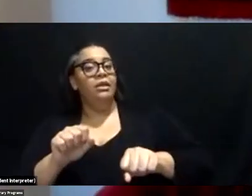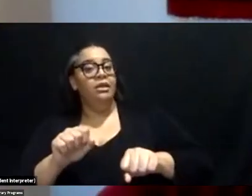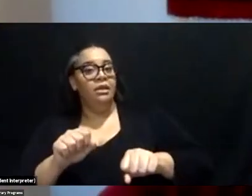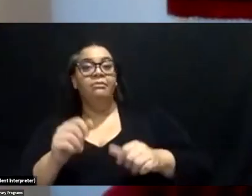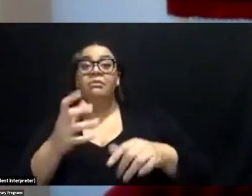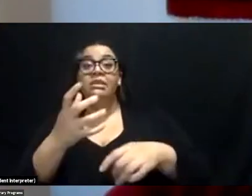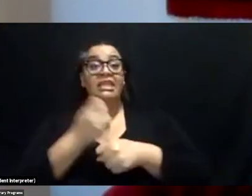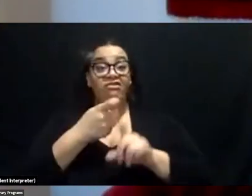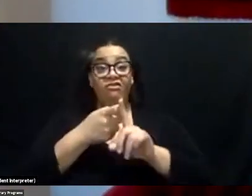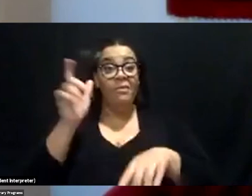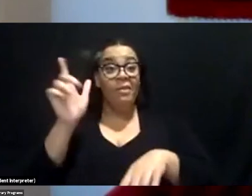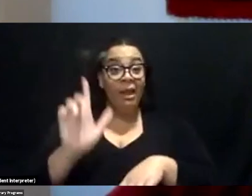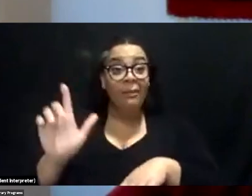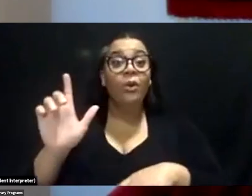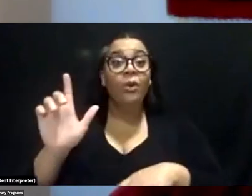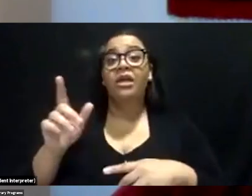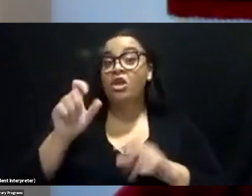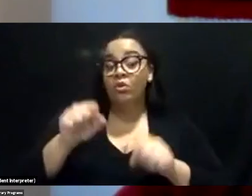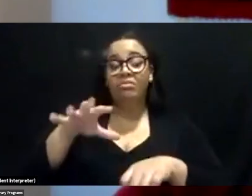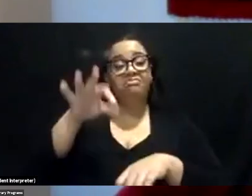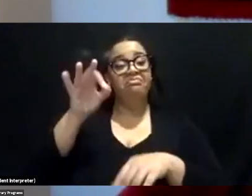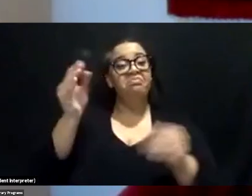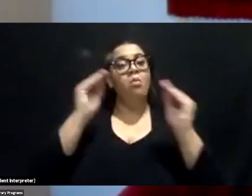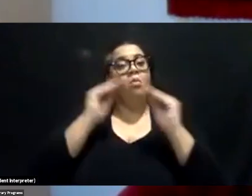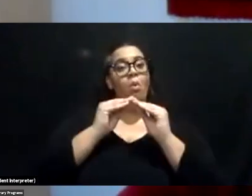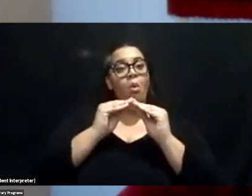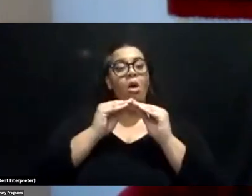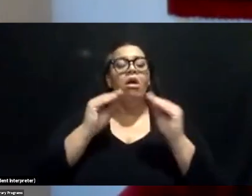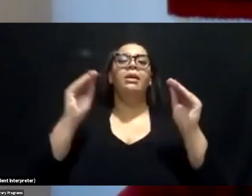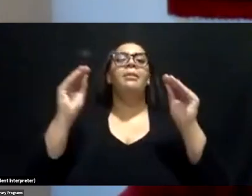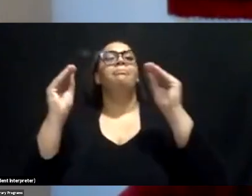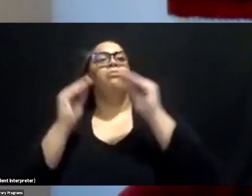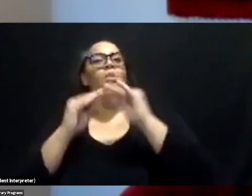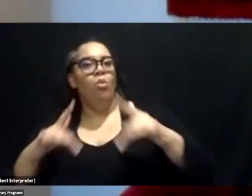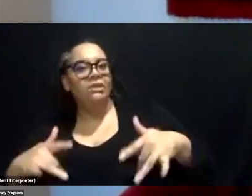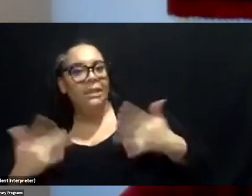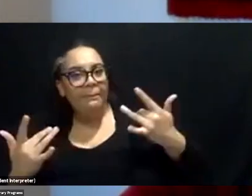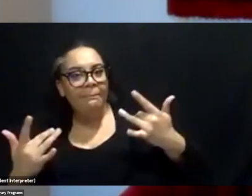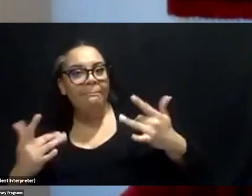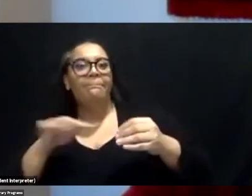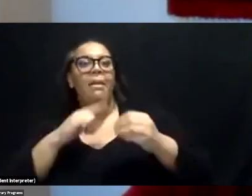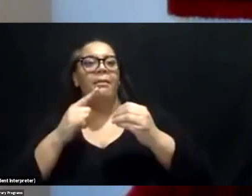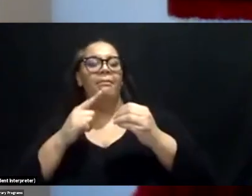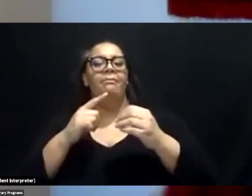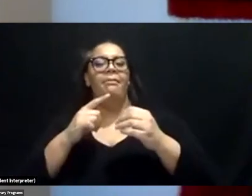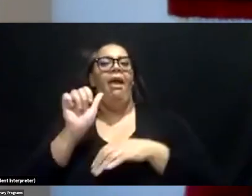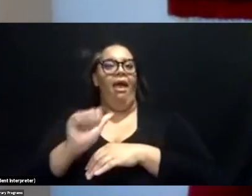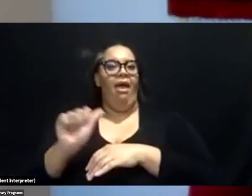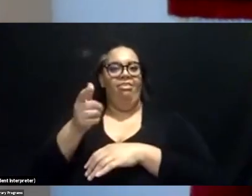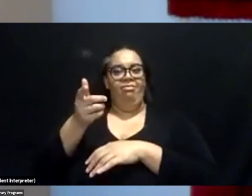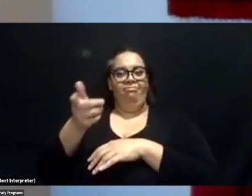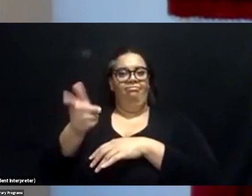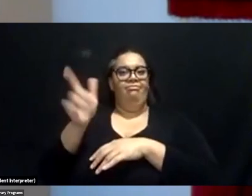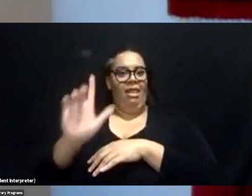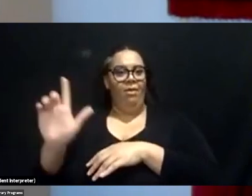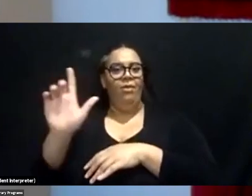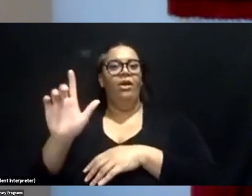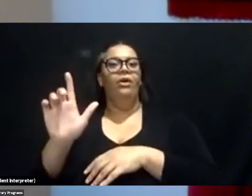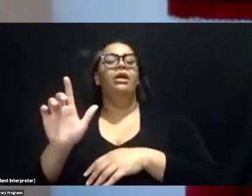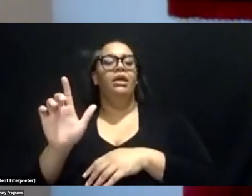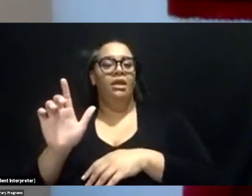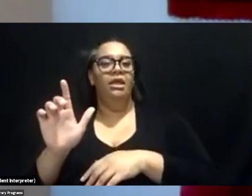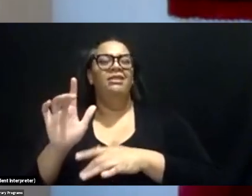the library and you can find out more and find more events that we have at deschuteslibrary.org forward slash novel